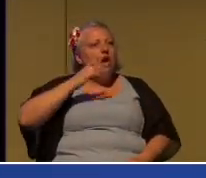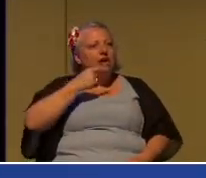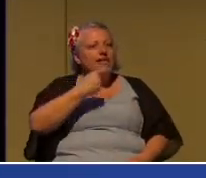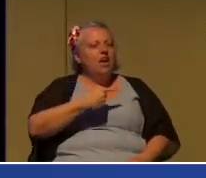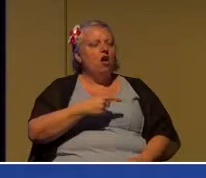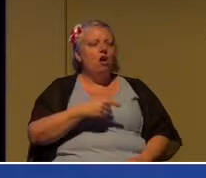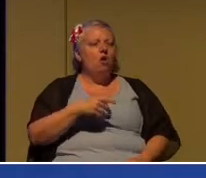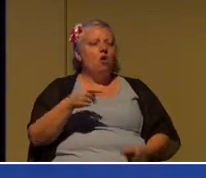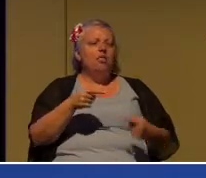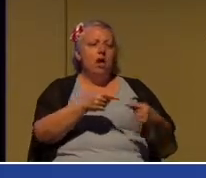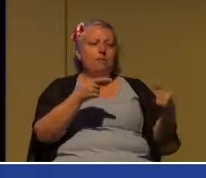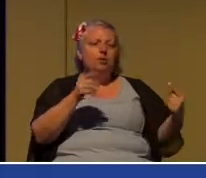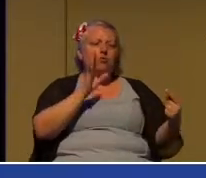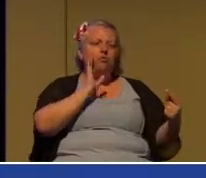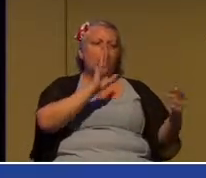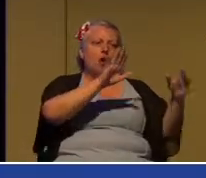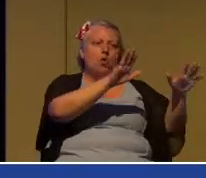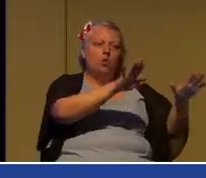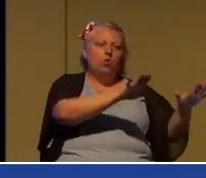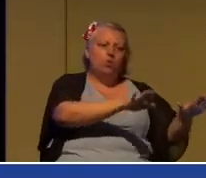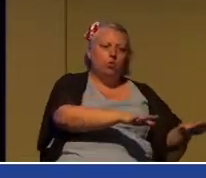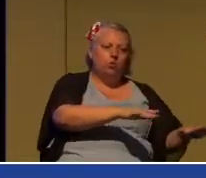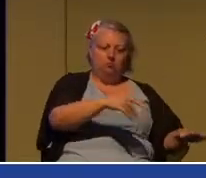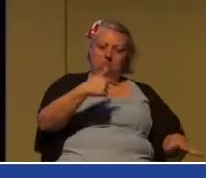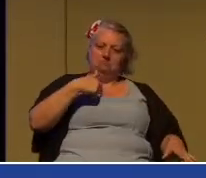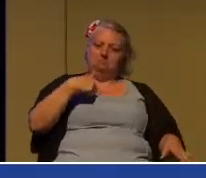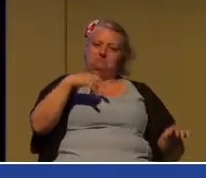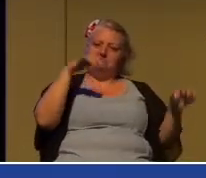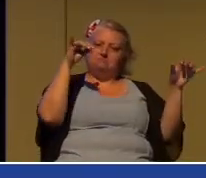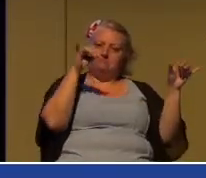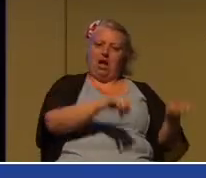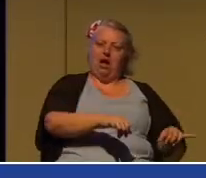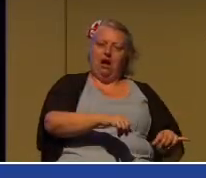opposition will die down and I'm just going to stay here because I like it here.